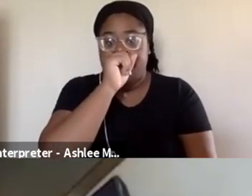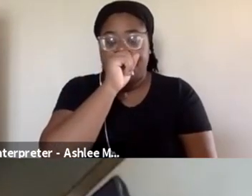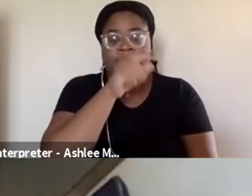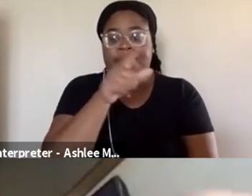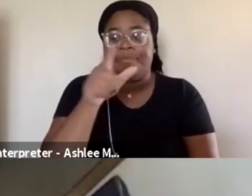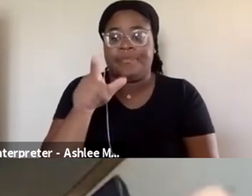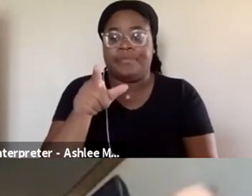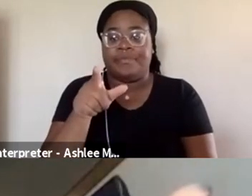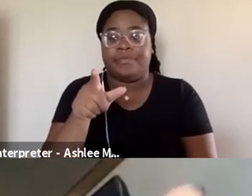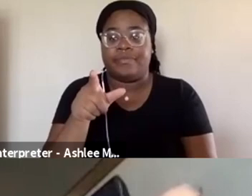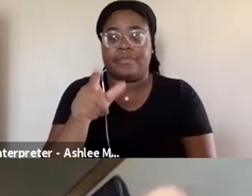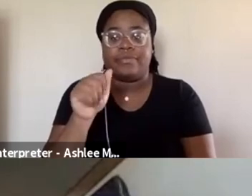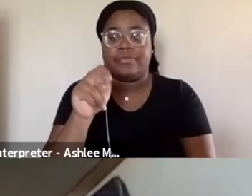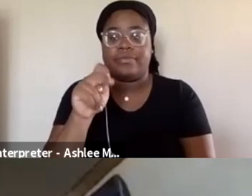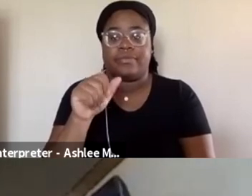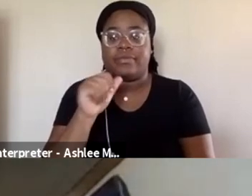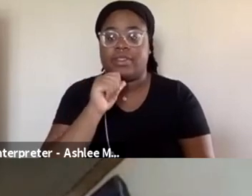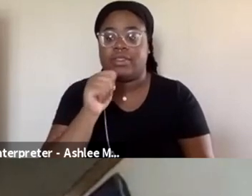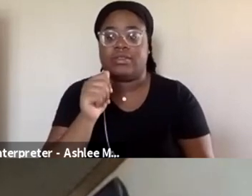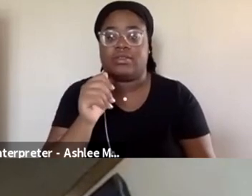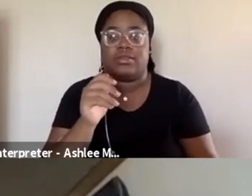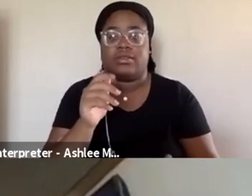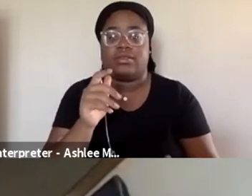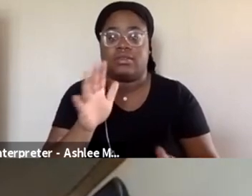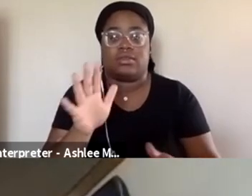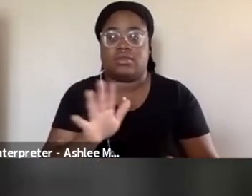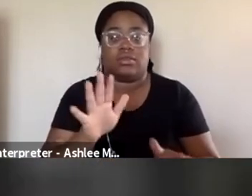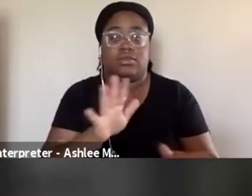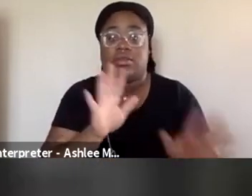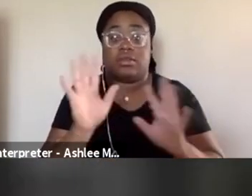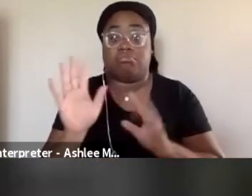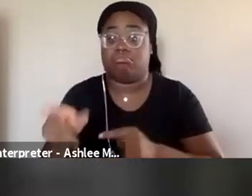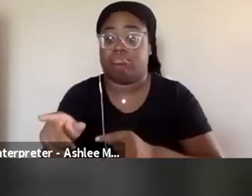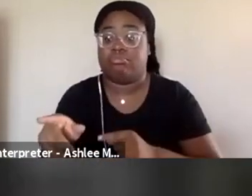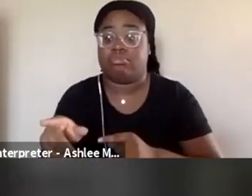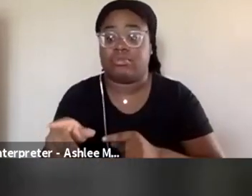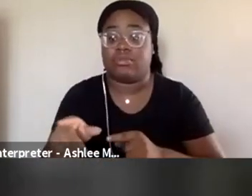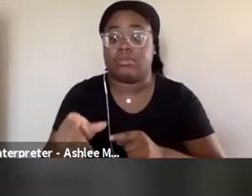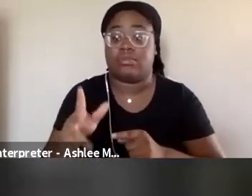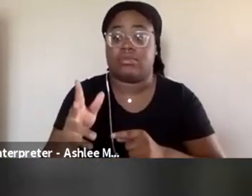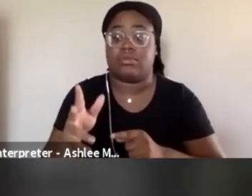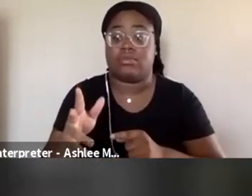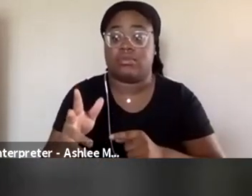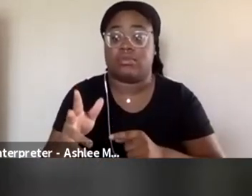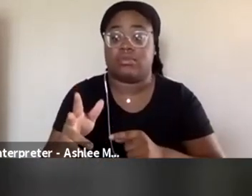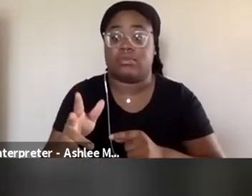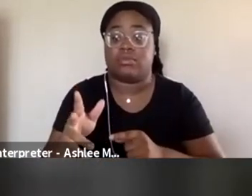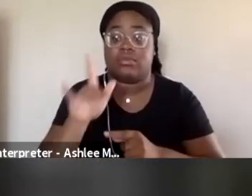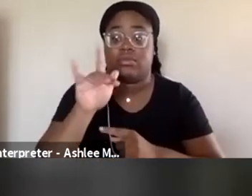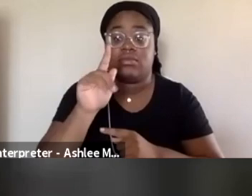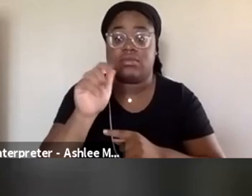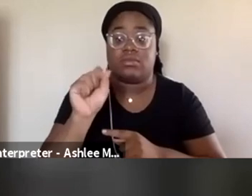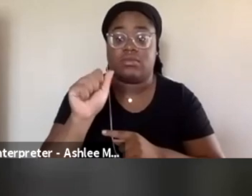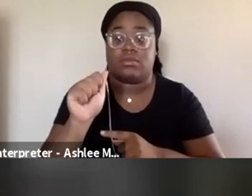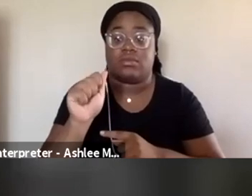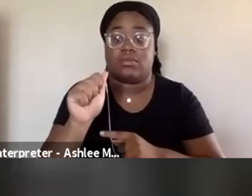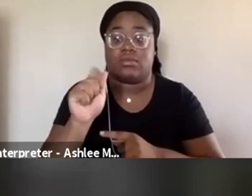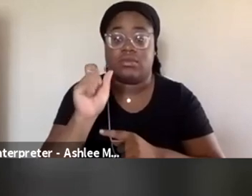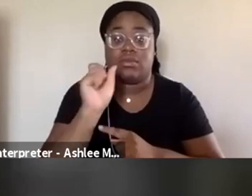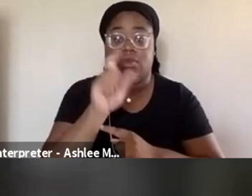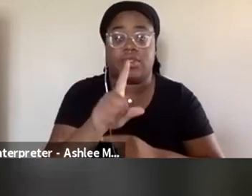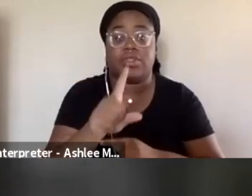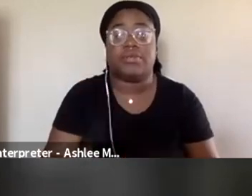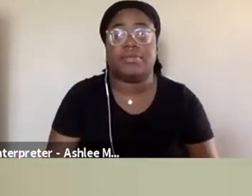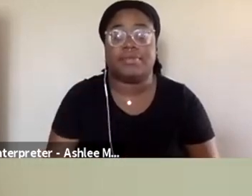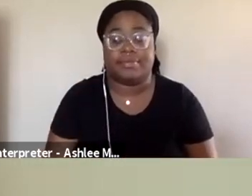I'm not running this section. Madeline. I'm so sorry. Lisa, you want to jump in? Lisa will curate some questions. Do you want to pull out some questions?